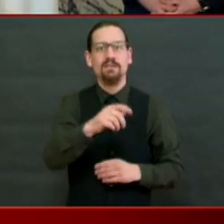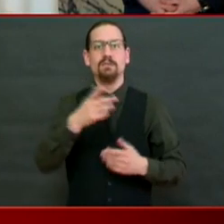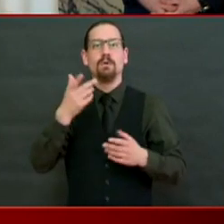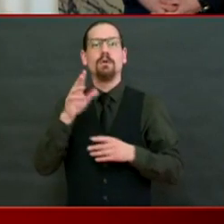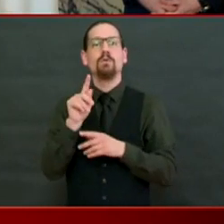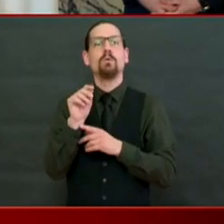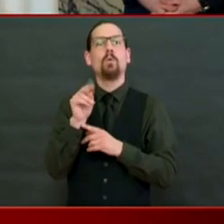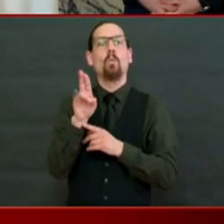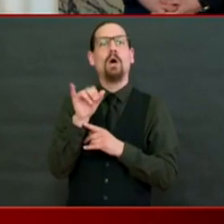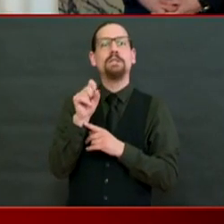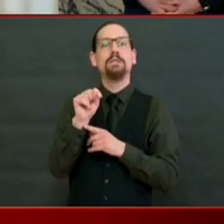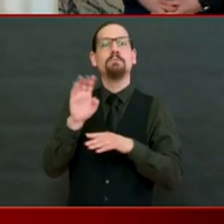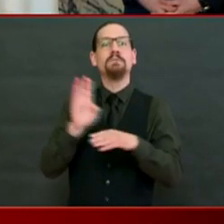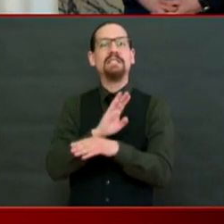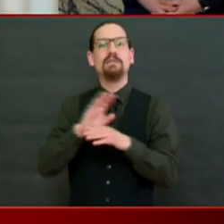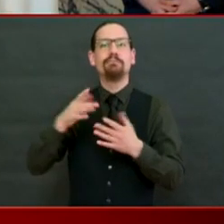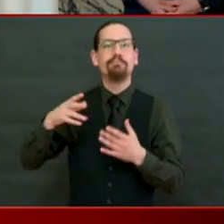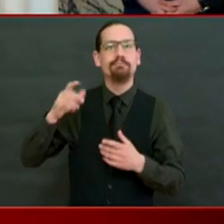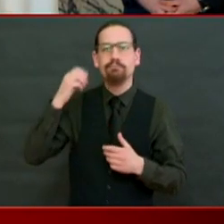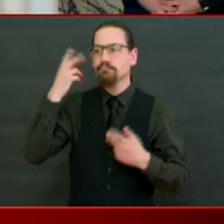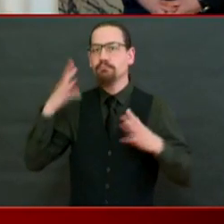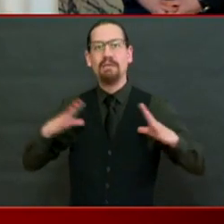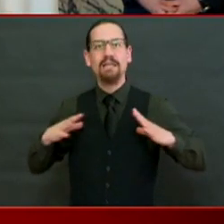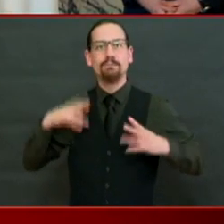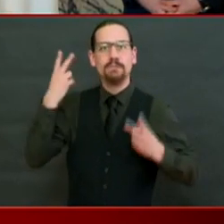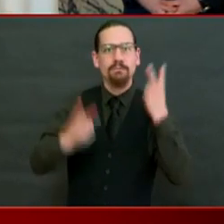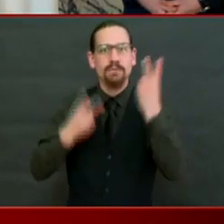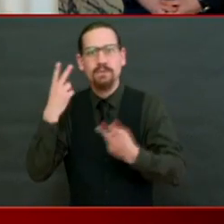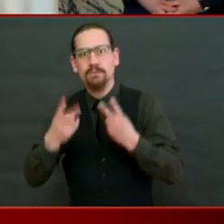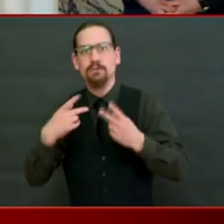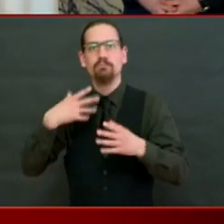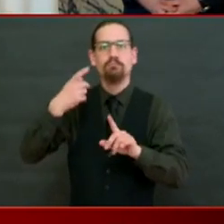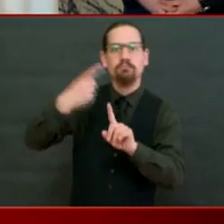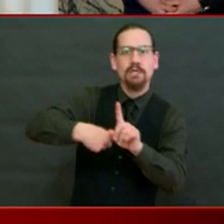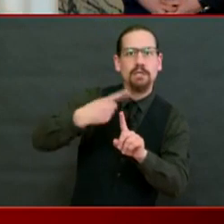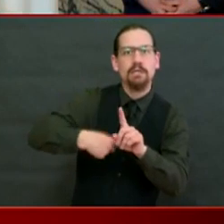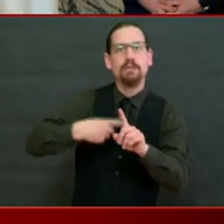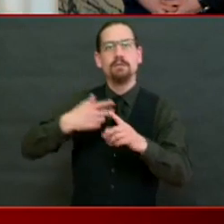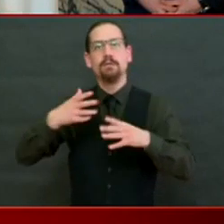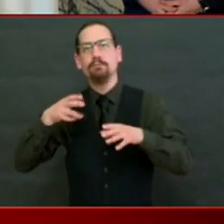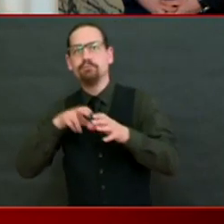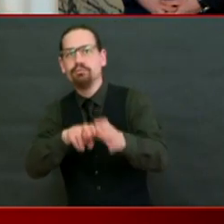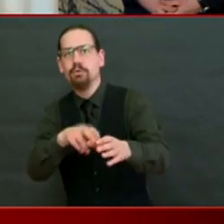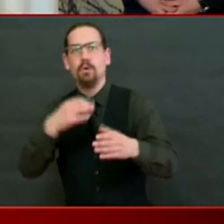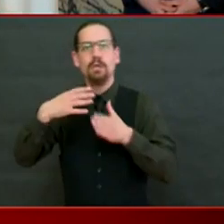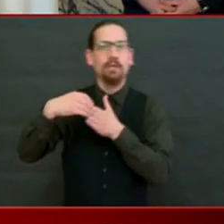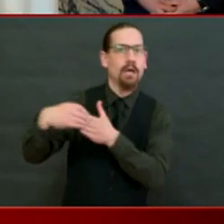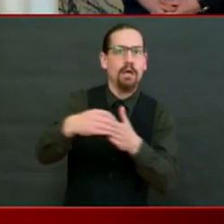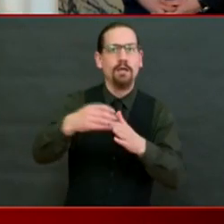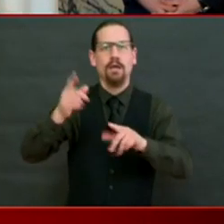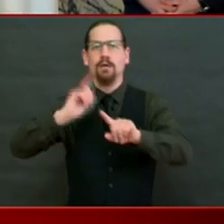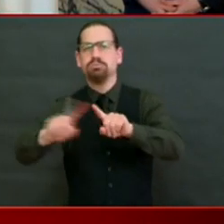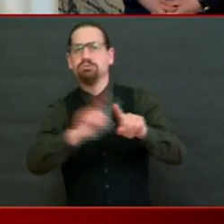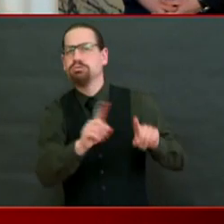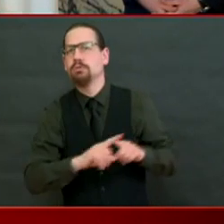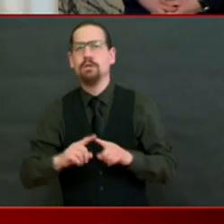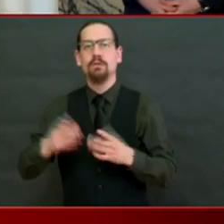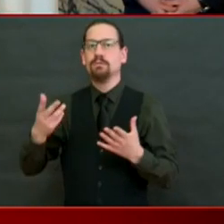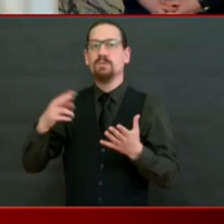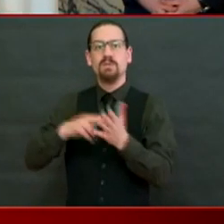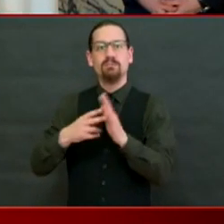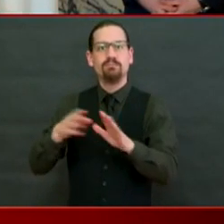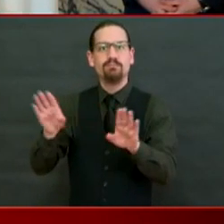I'm also getting a lot of questions about weddings, you know, and I know from personal experience, a wedding can be